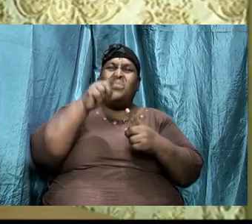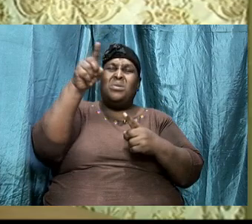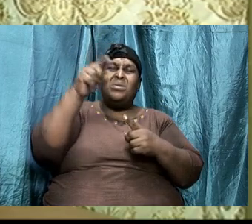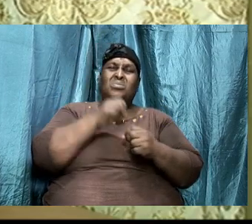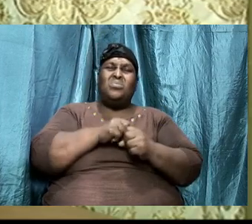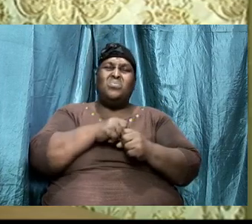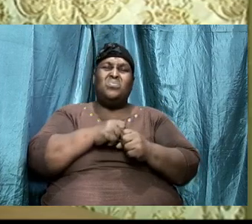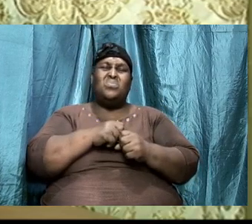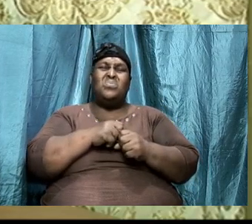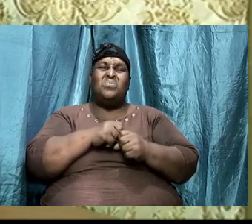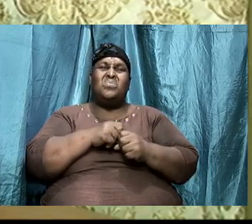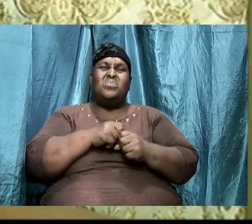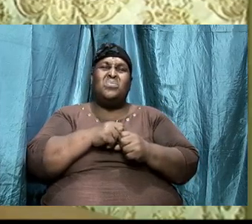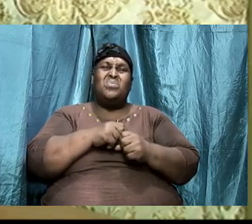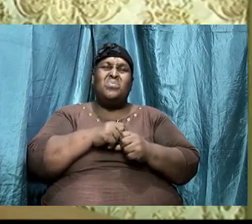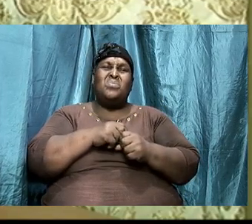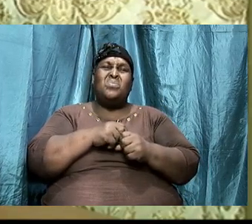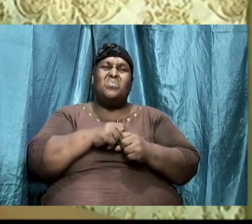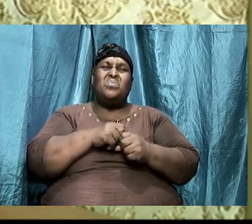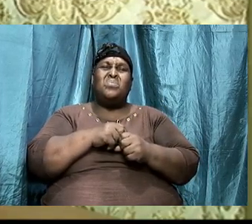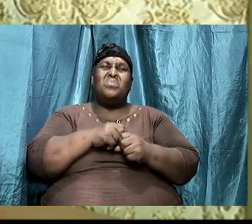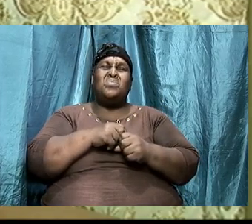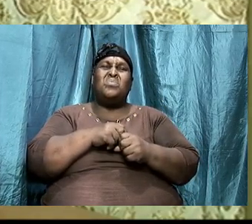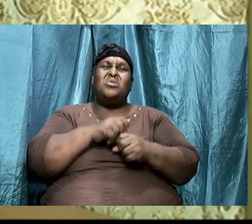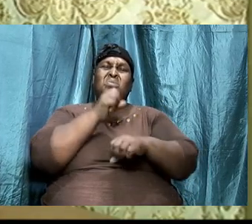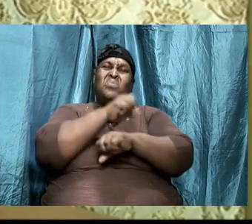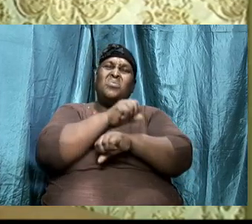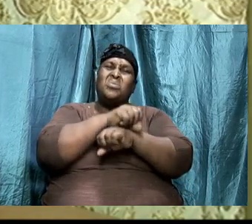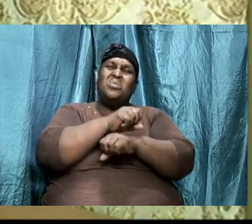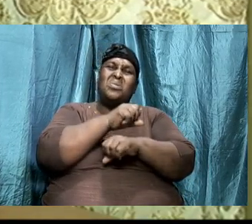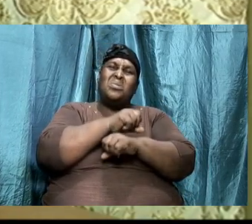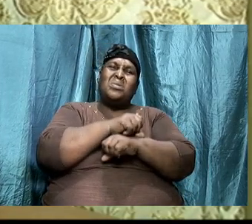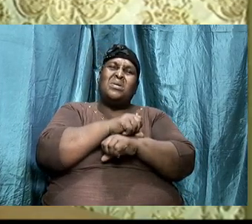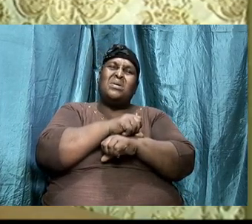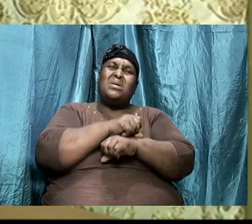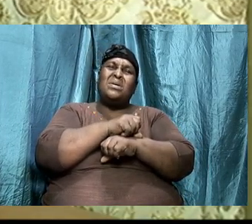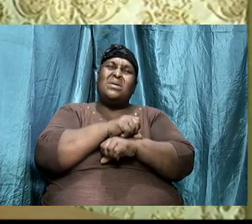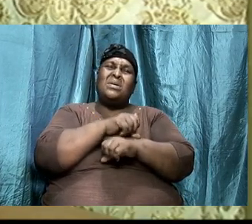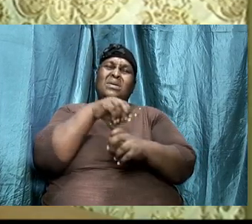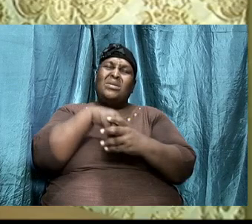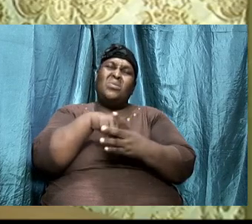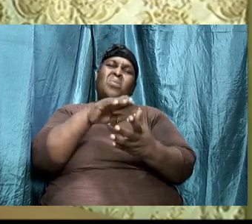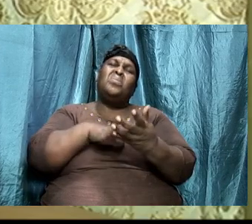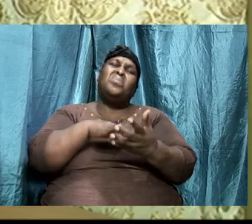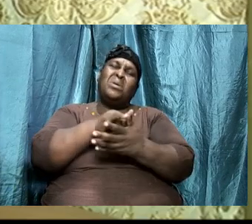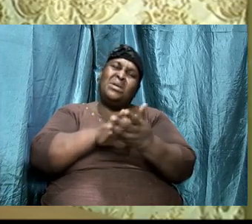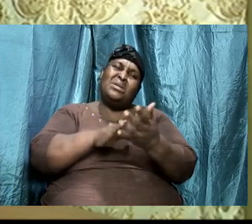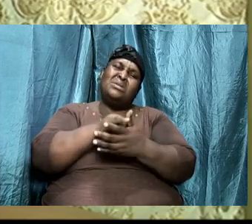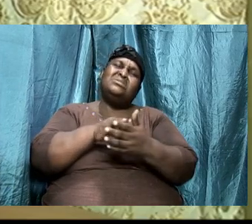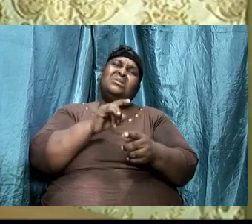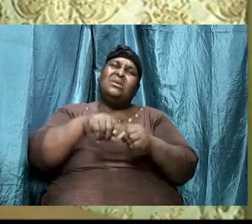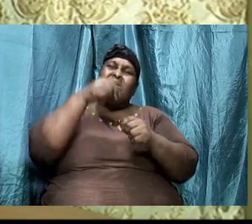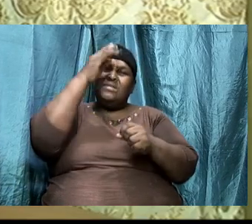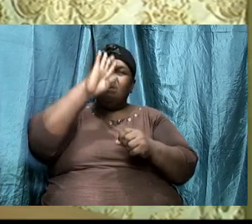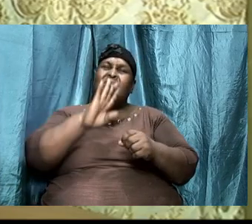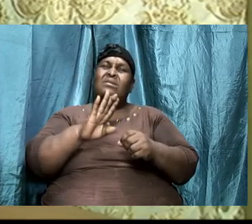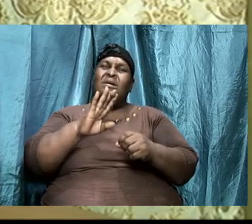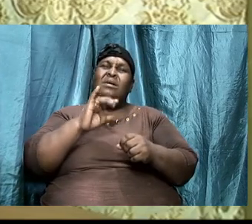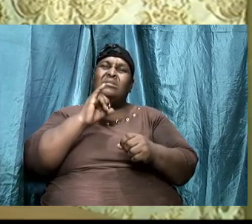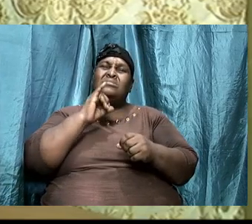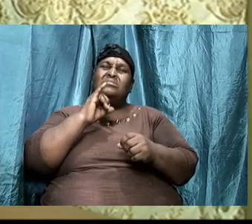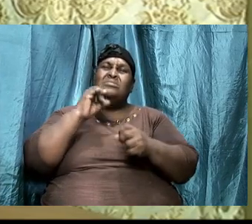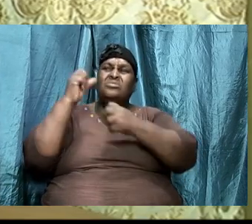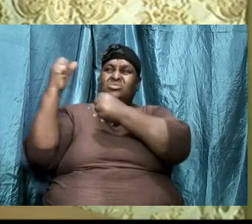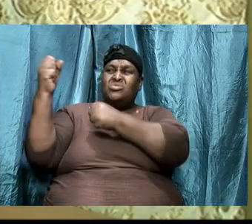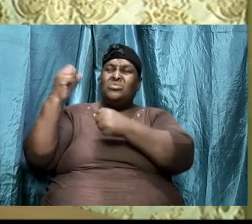experience when you operate in the realm of weakness then God's strength is perfect and he said that